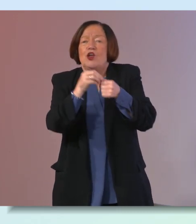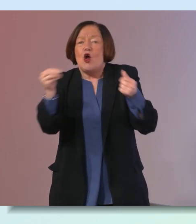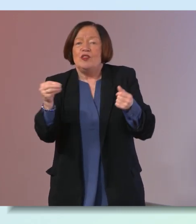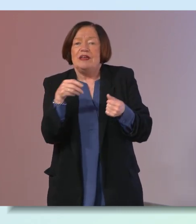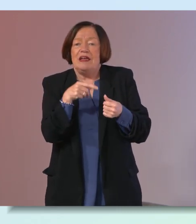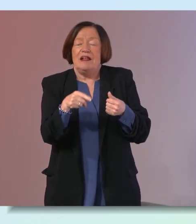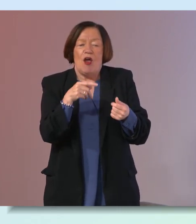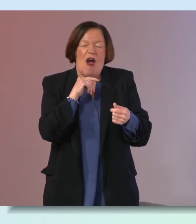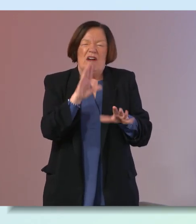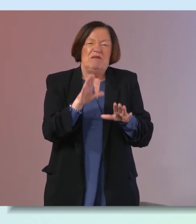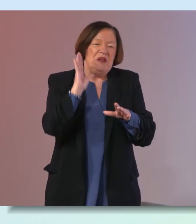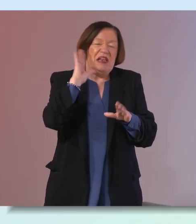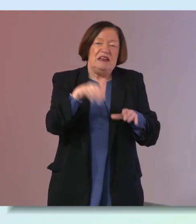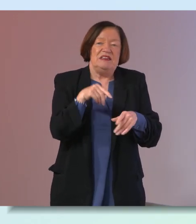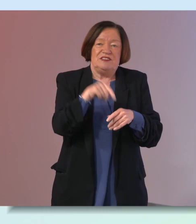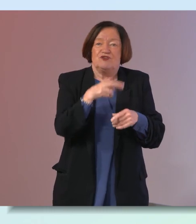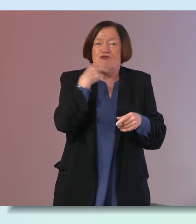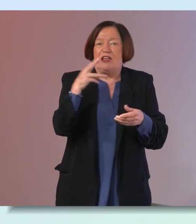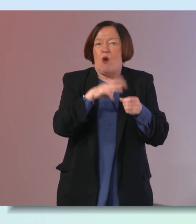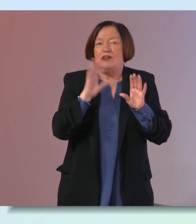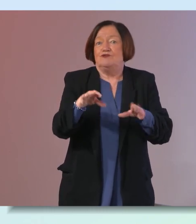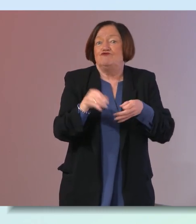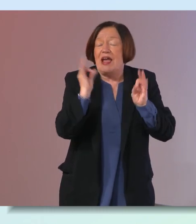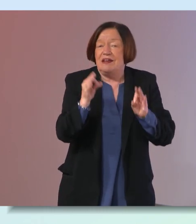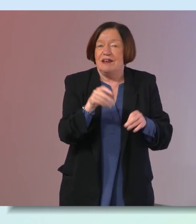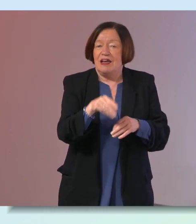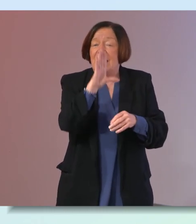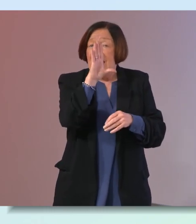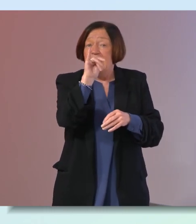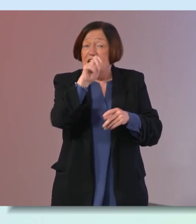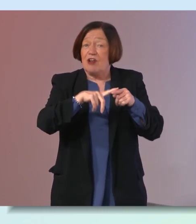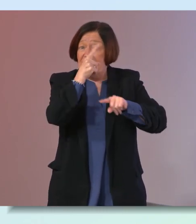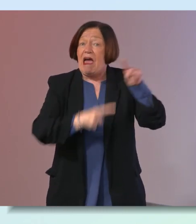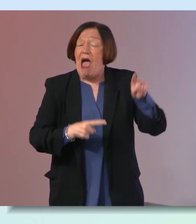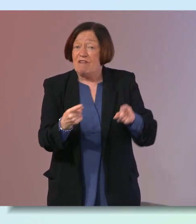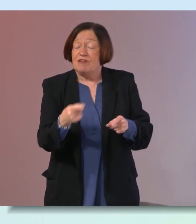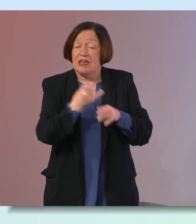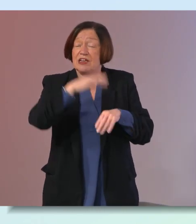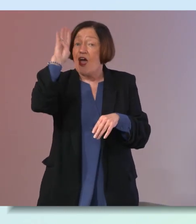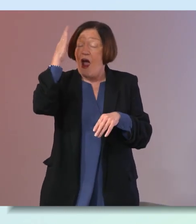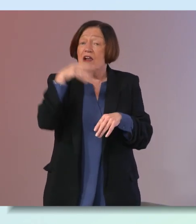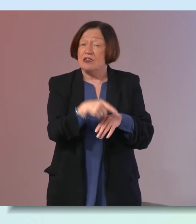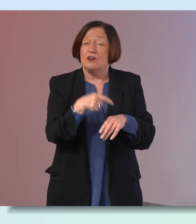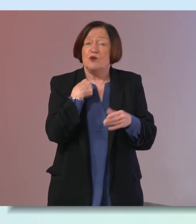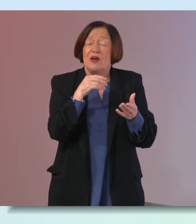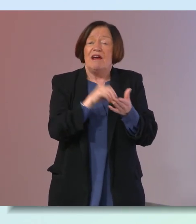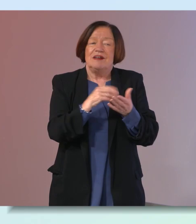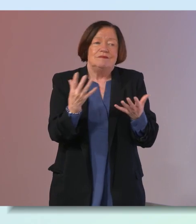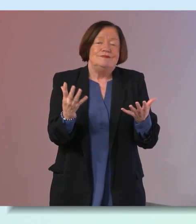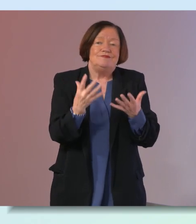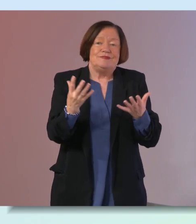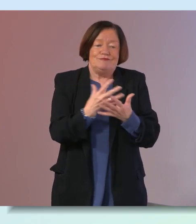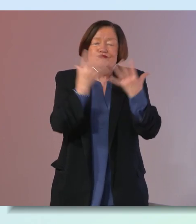the other side of it's like sure listen this great wine is great for me so a liter and a half yeah now obviously in ireland we we have a very